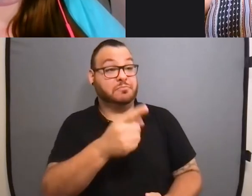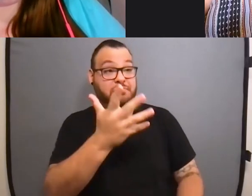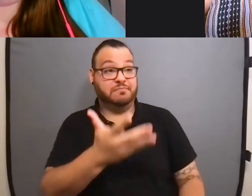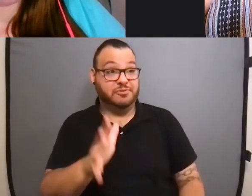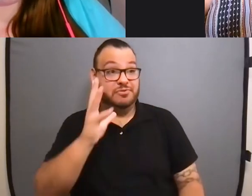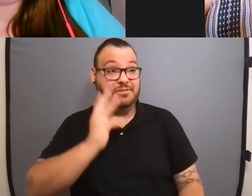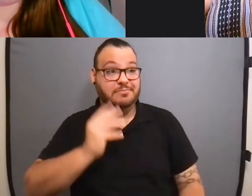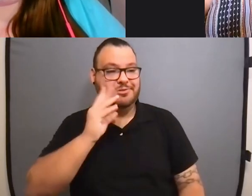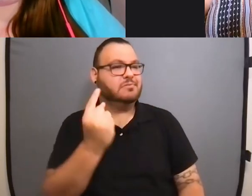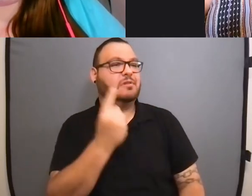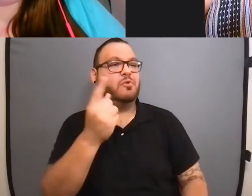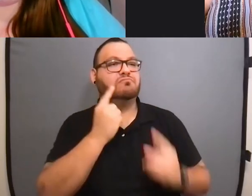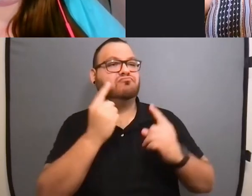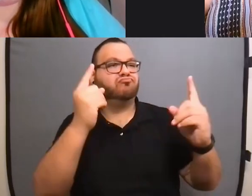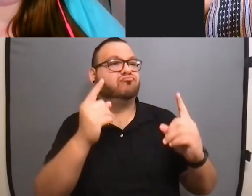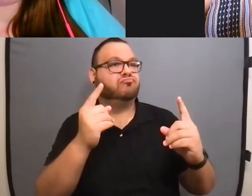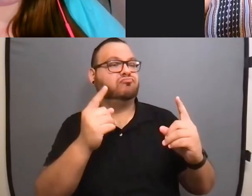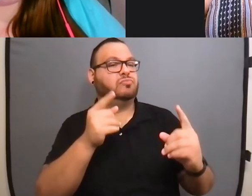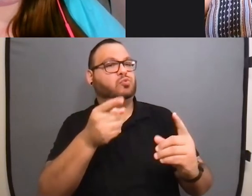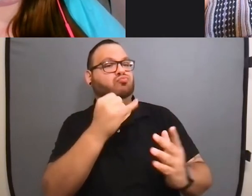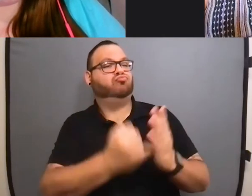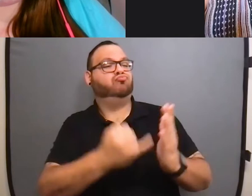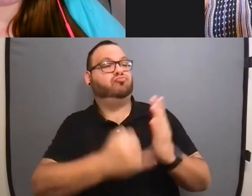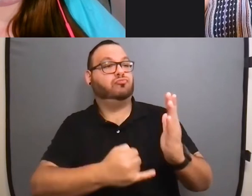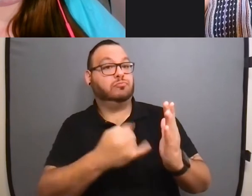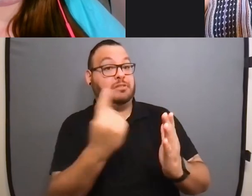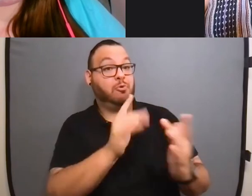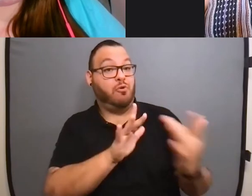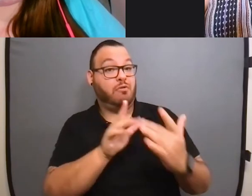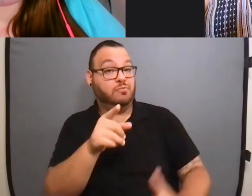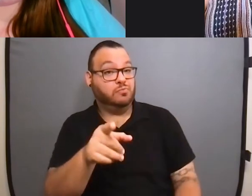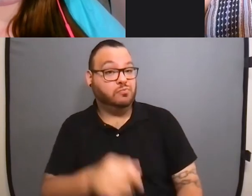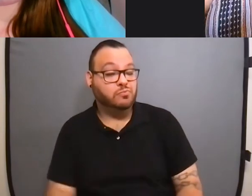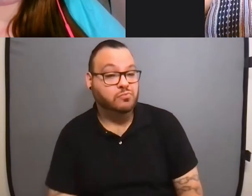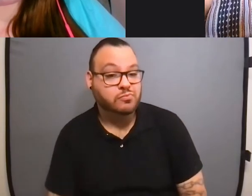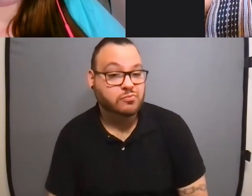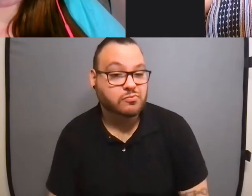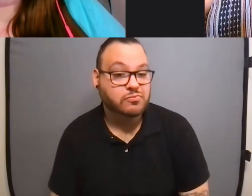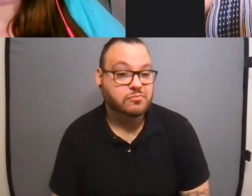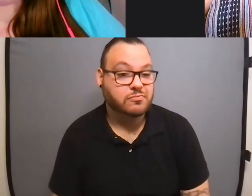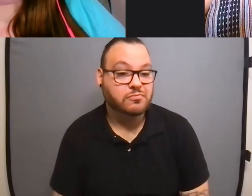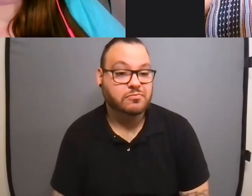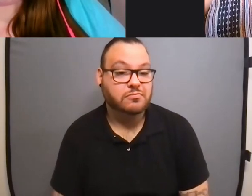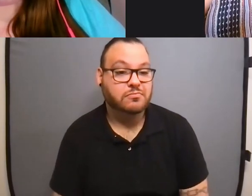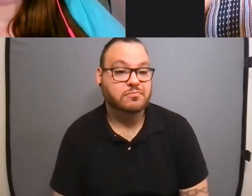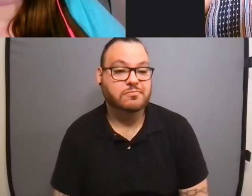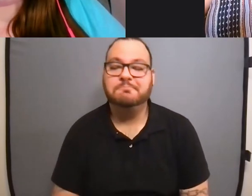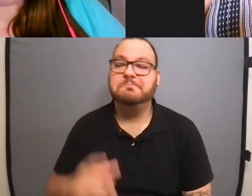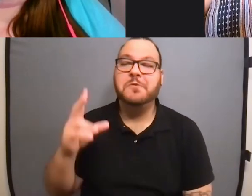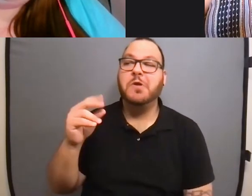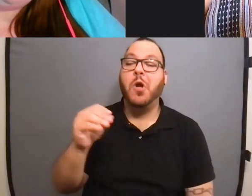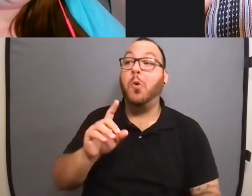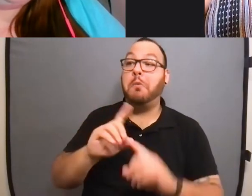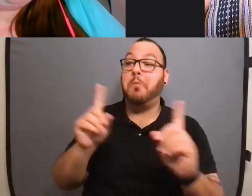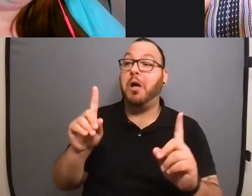someone famous that you've drawn, um, come in contact with you because of that piece of art? No, but I have had